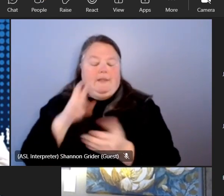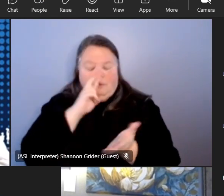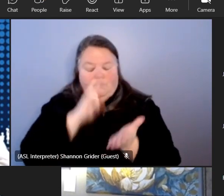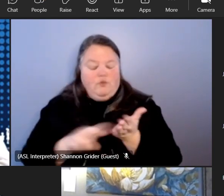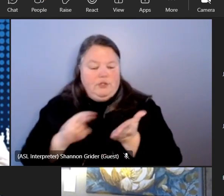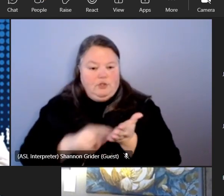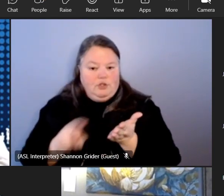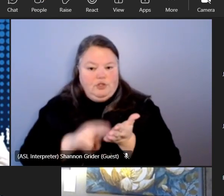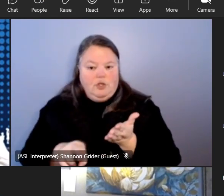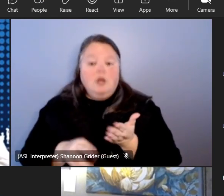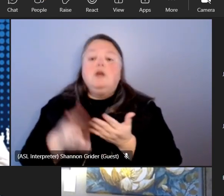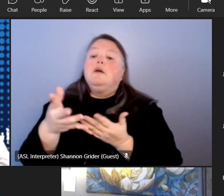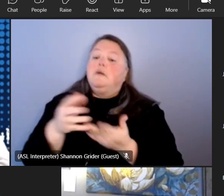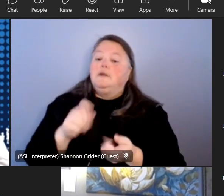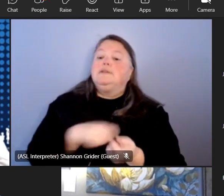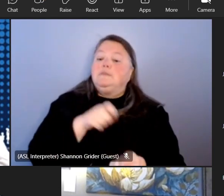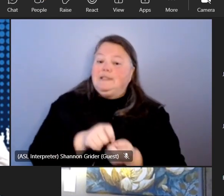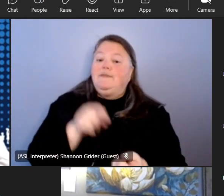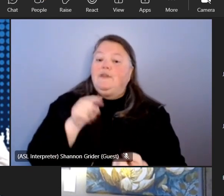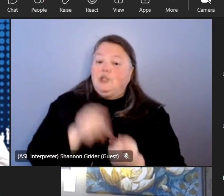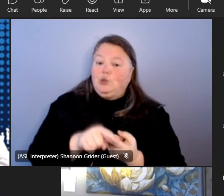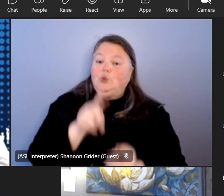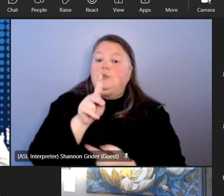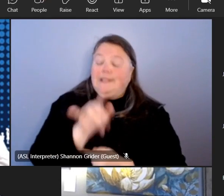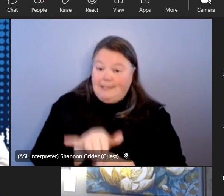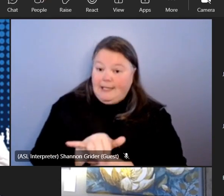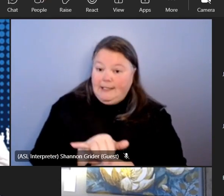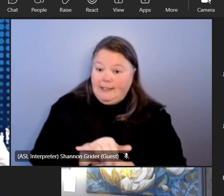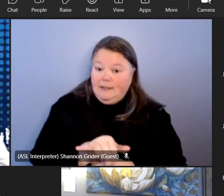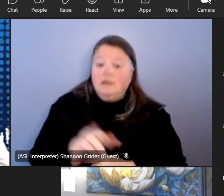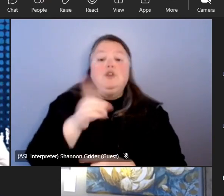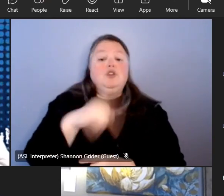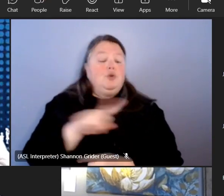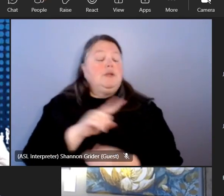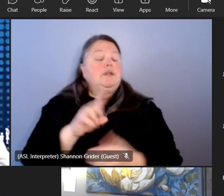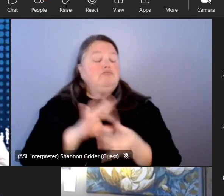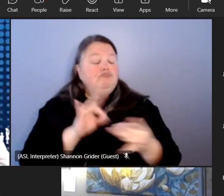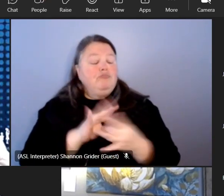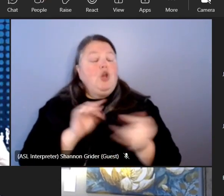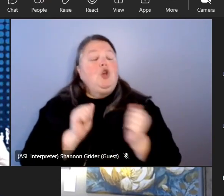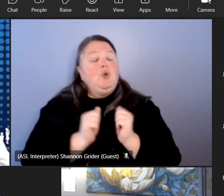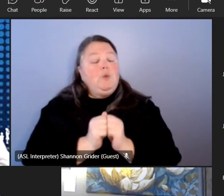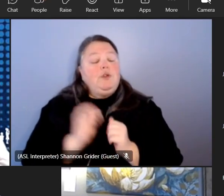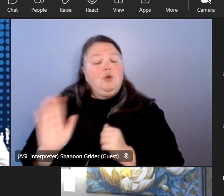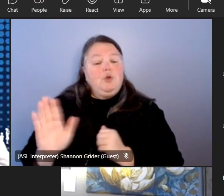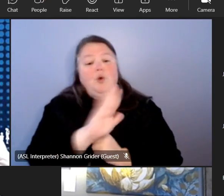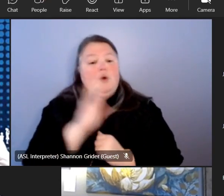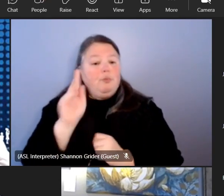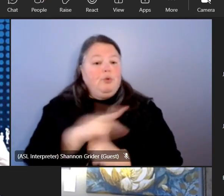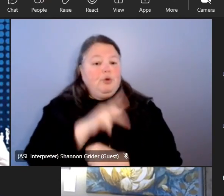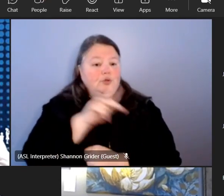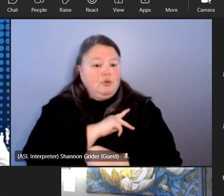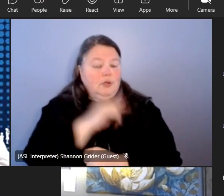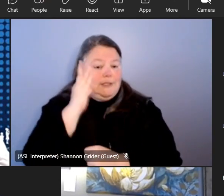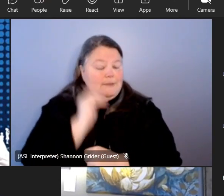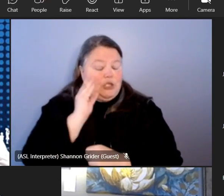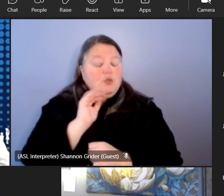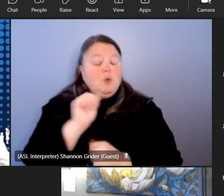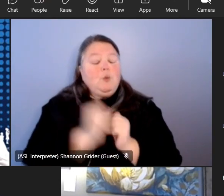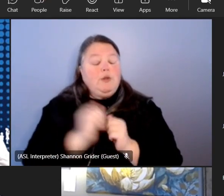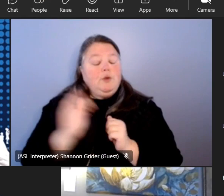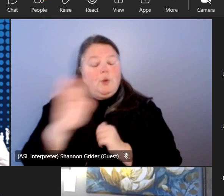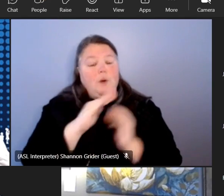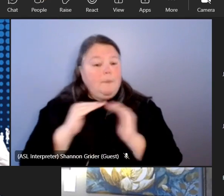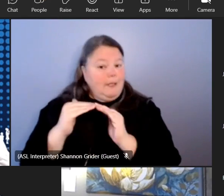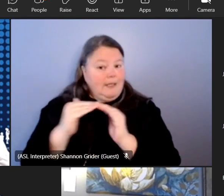a kentucky specific context and you can speak to your personal experiences and those of your peers and kind of help to